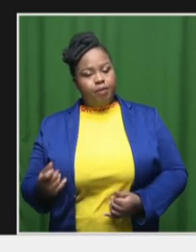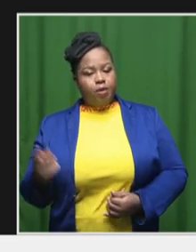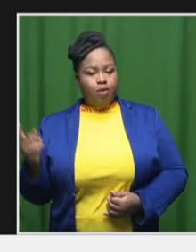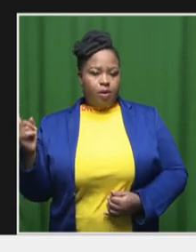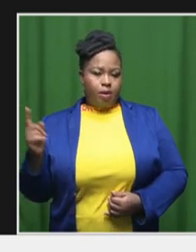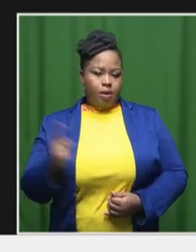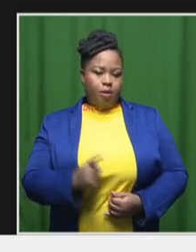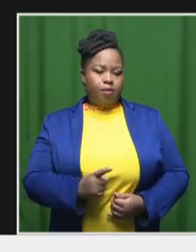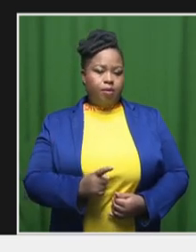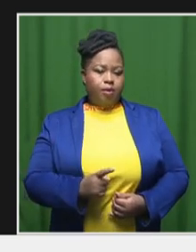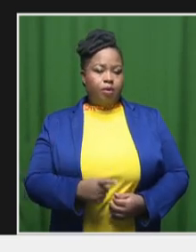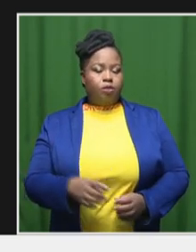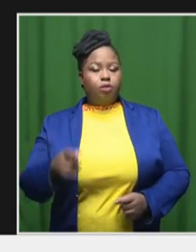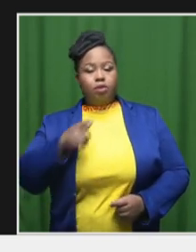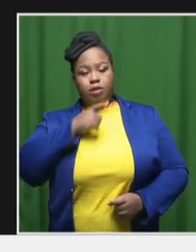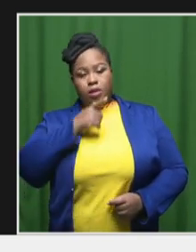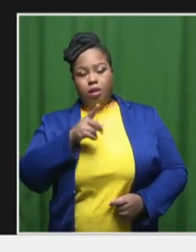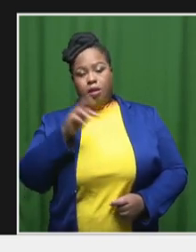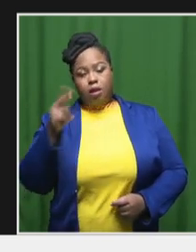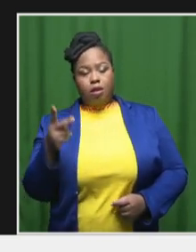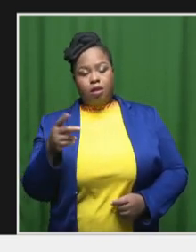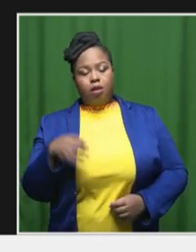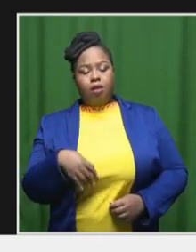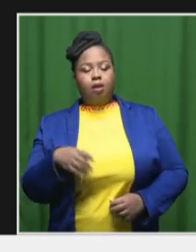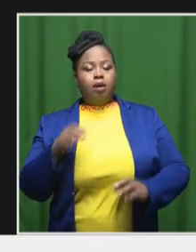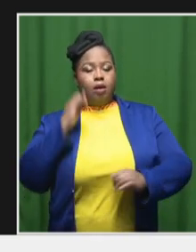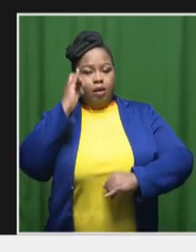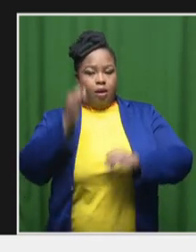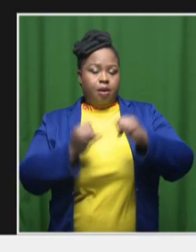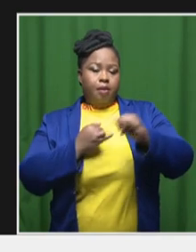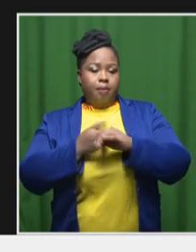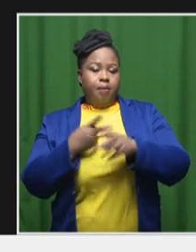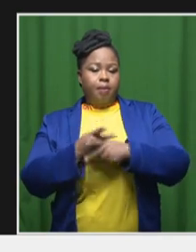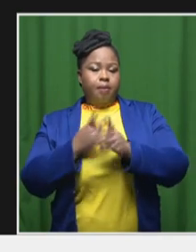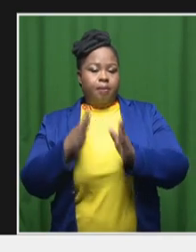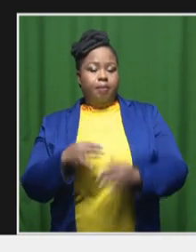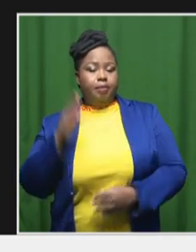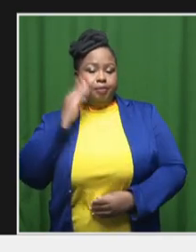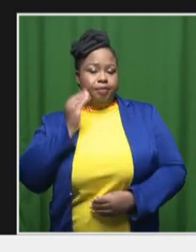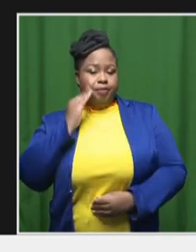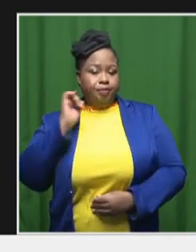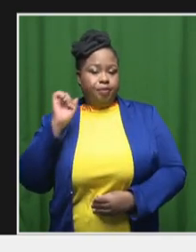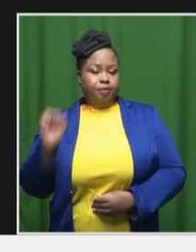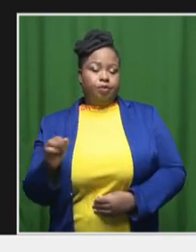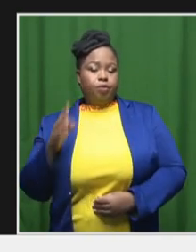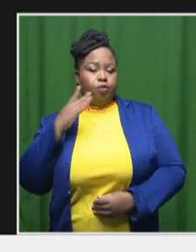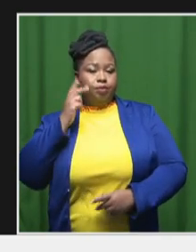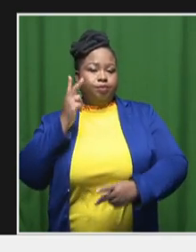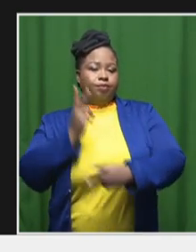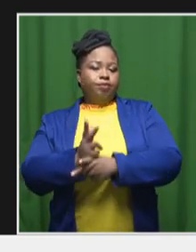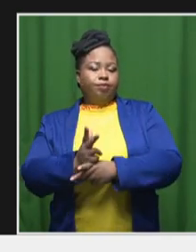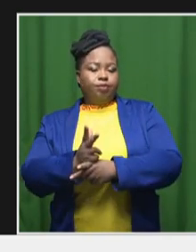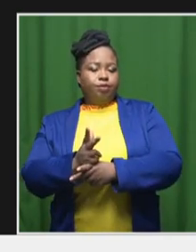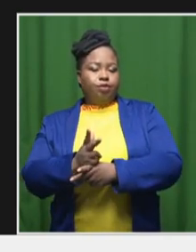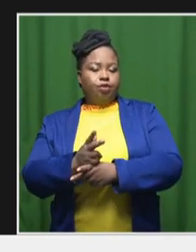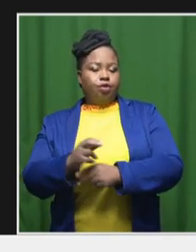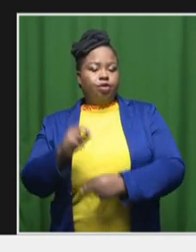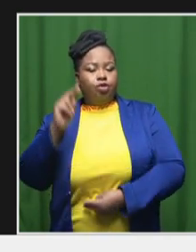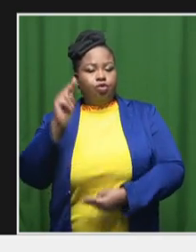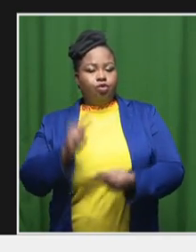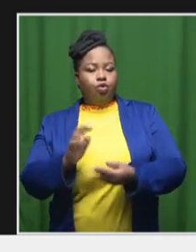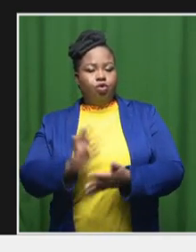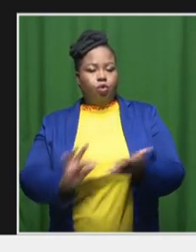other national, international producers about the experience that they had when they shot a documentary called